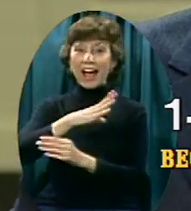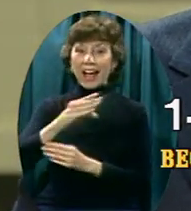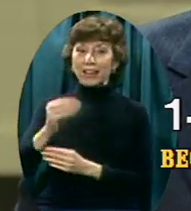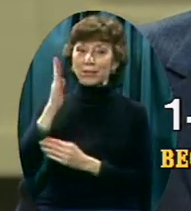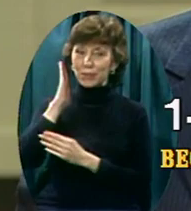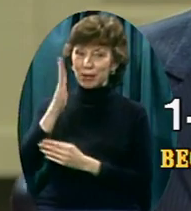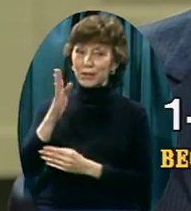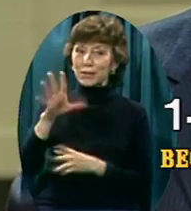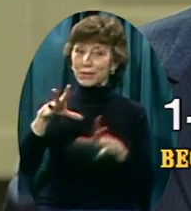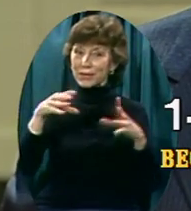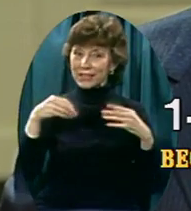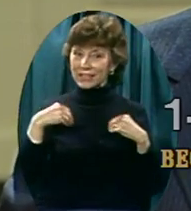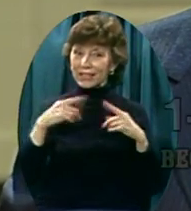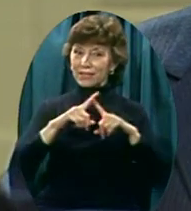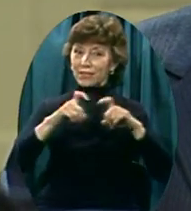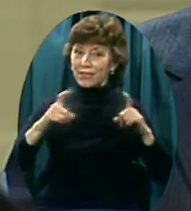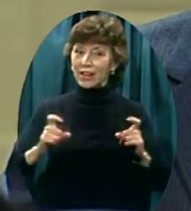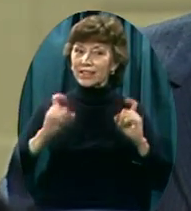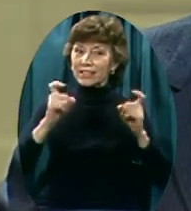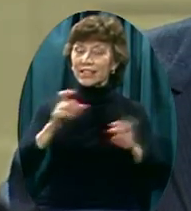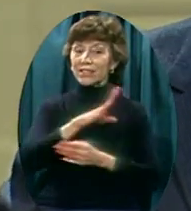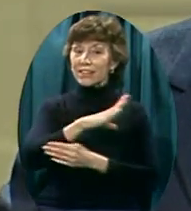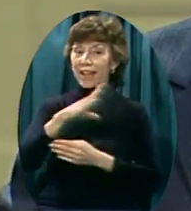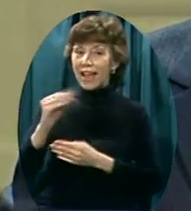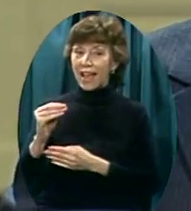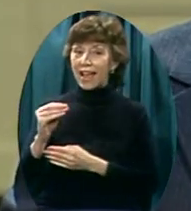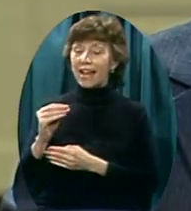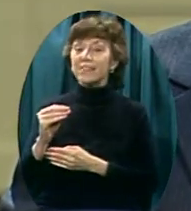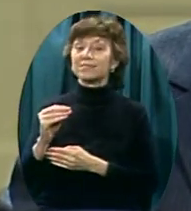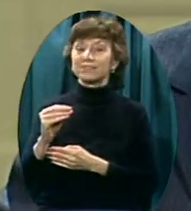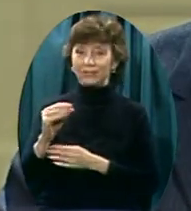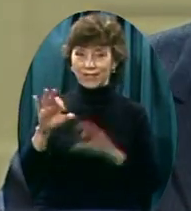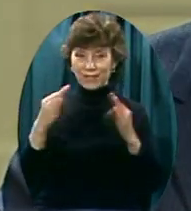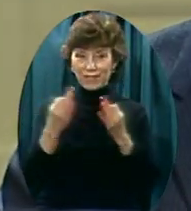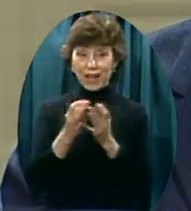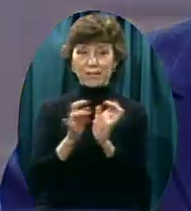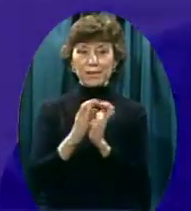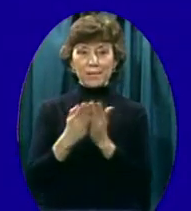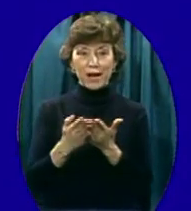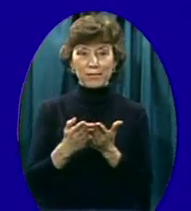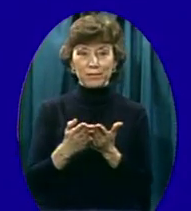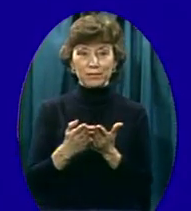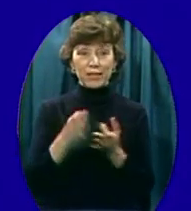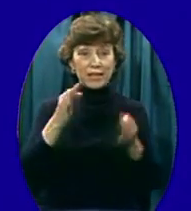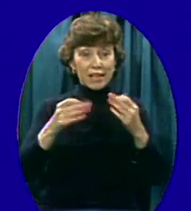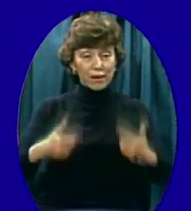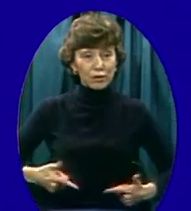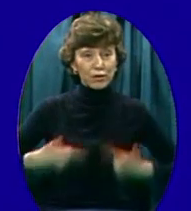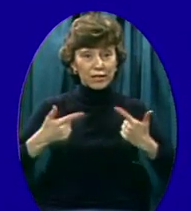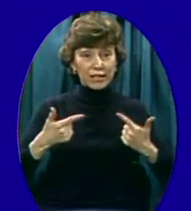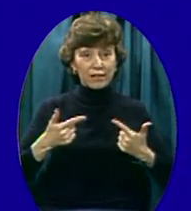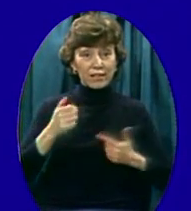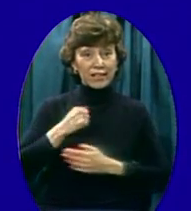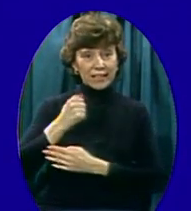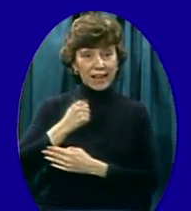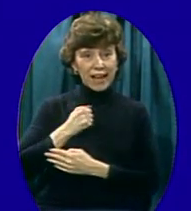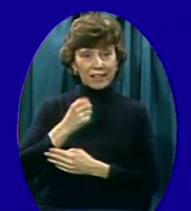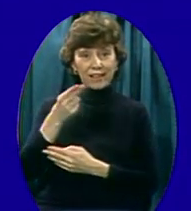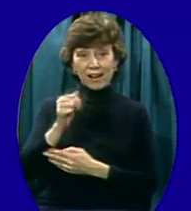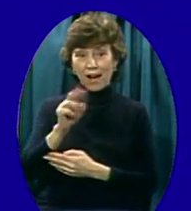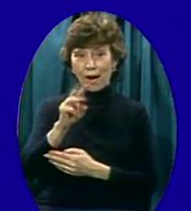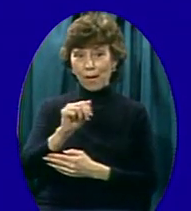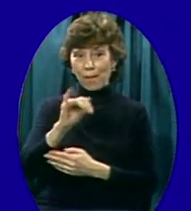Family Heritage Bible. If you live in Hawaii, Alaska, Canada, that toll-free number does not work. You need to write me, Jerry